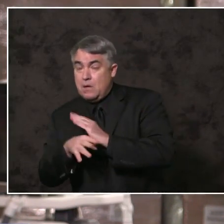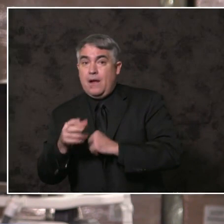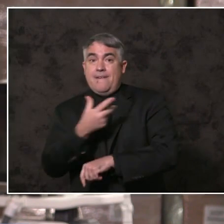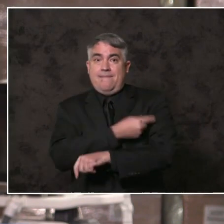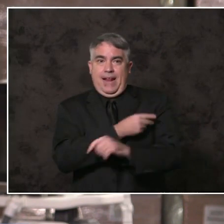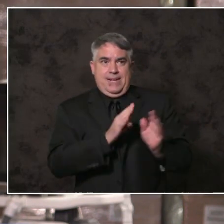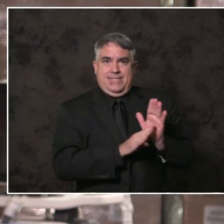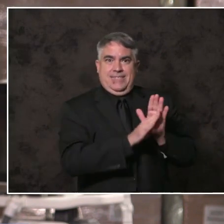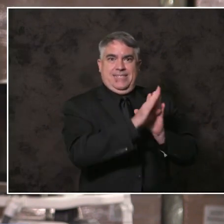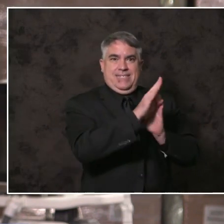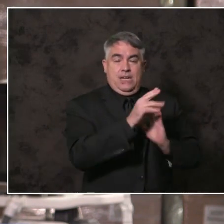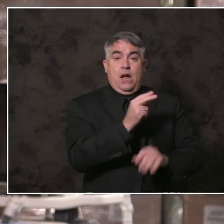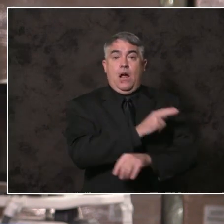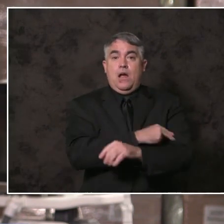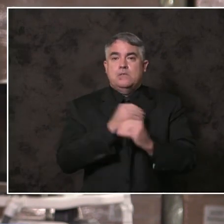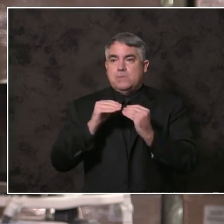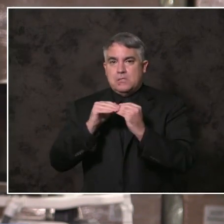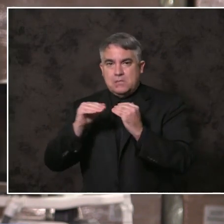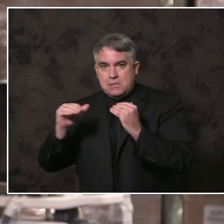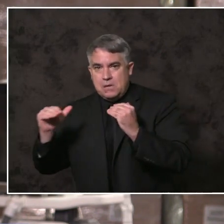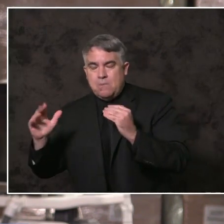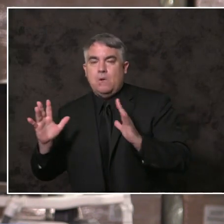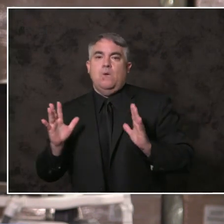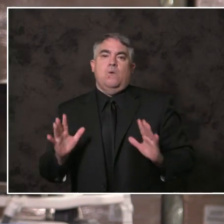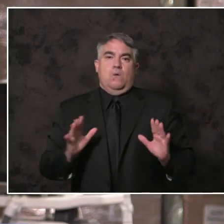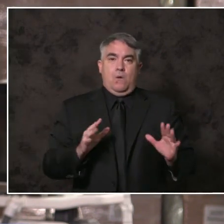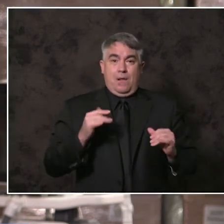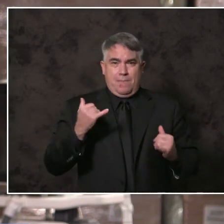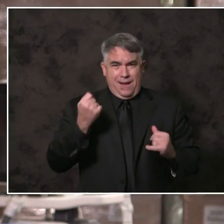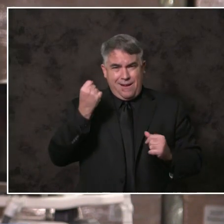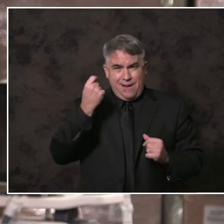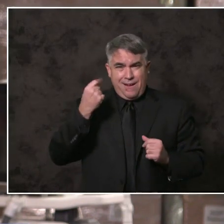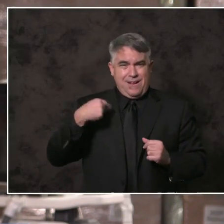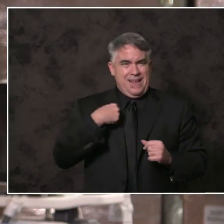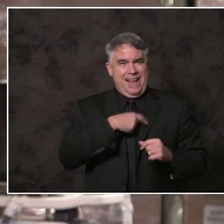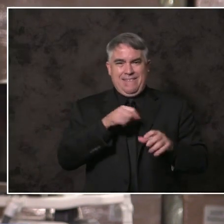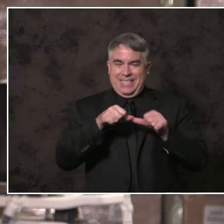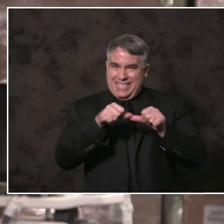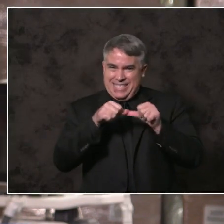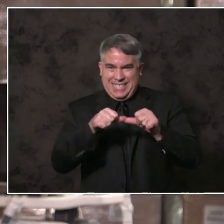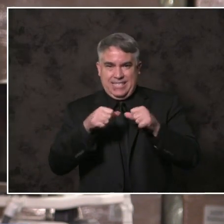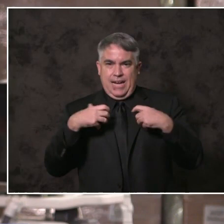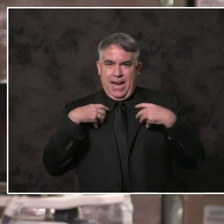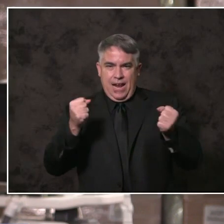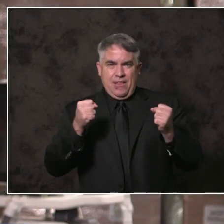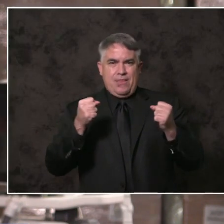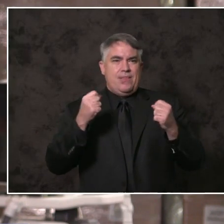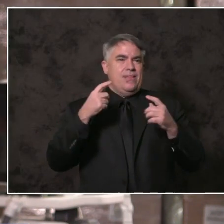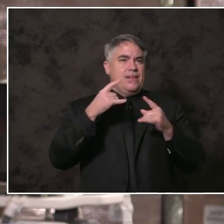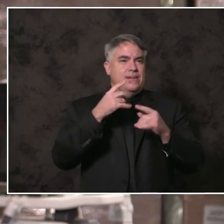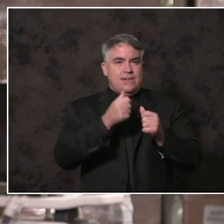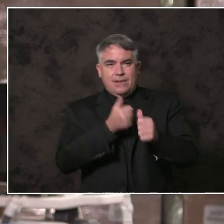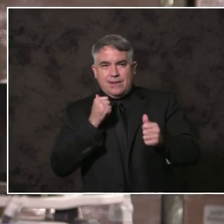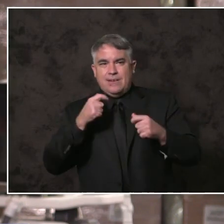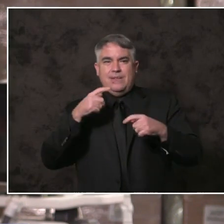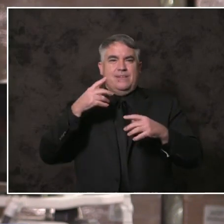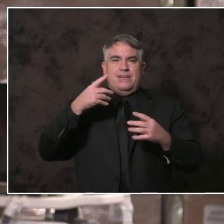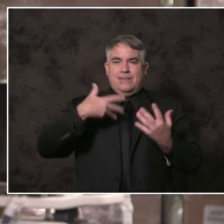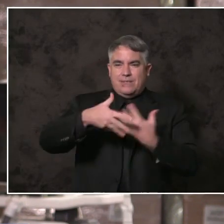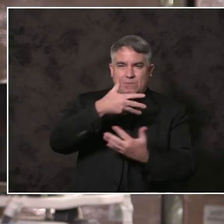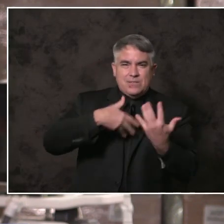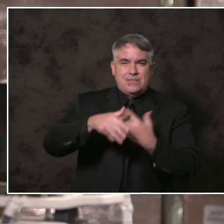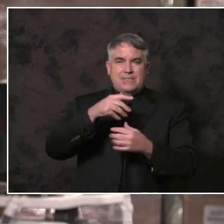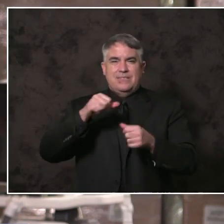stabilized. But we must continue to be resilient. Wearing masks and avoiding high-risk settings. Because of